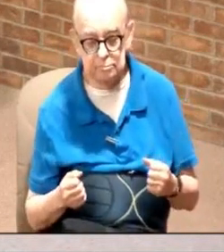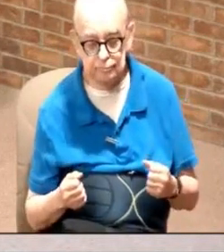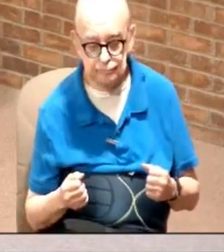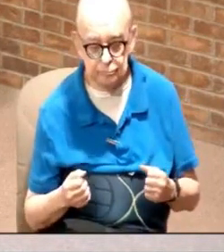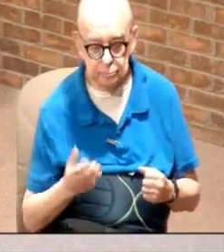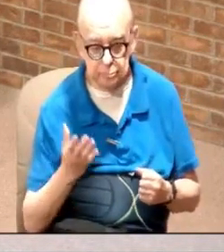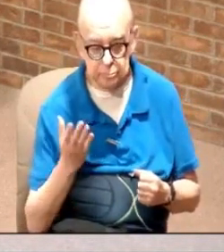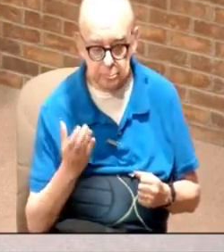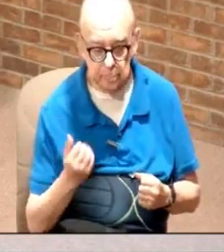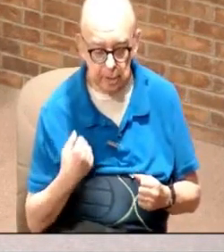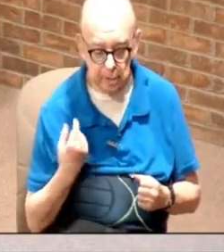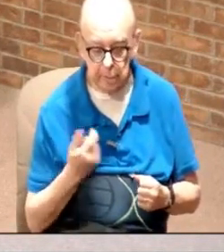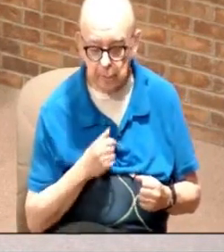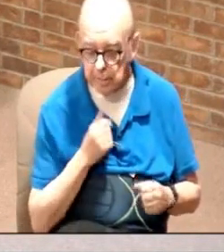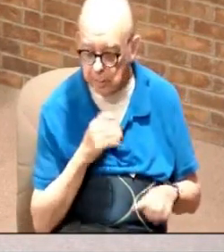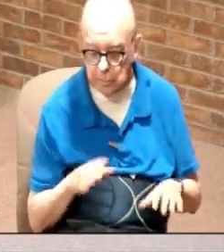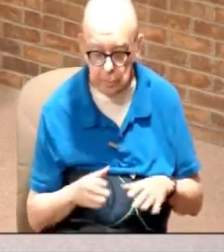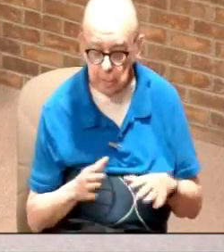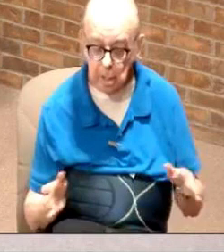because we don't do a lot of praying